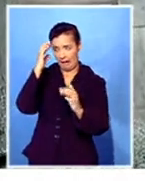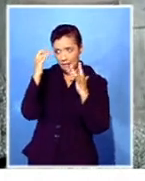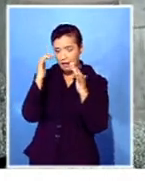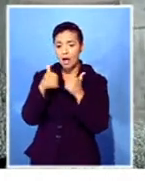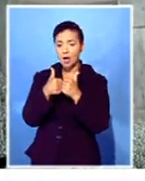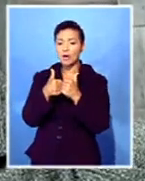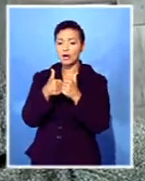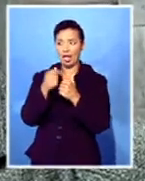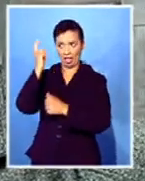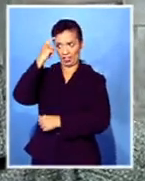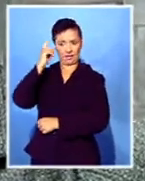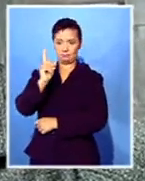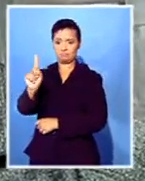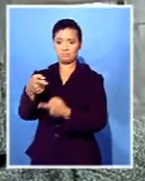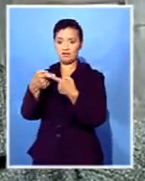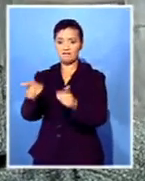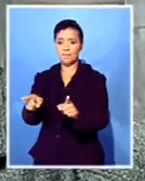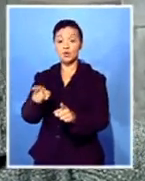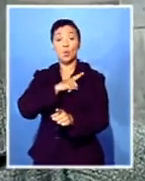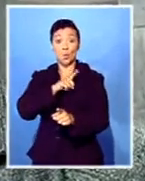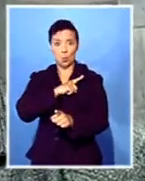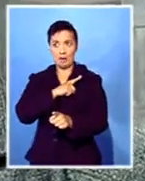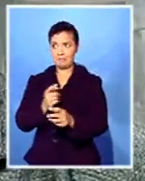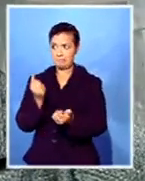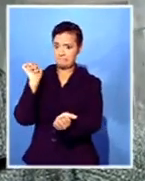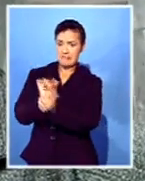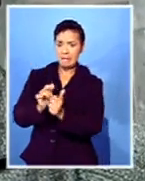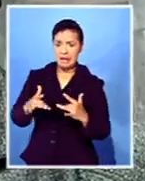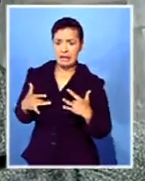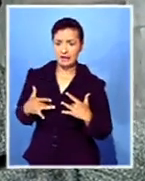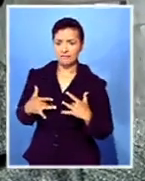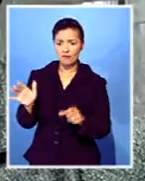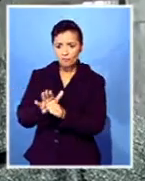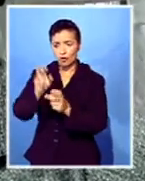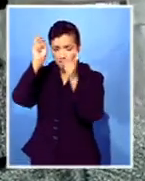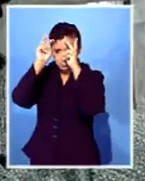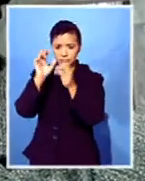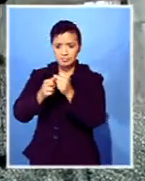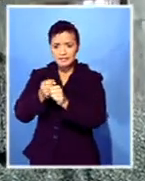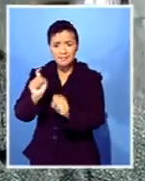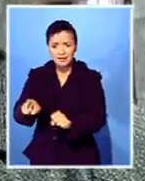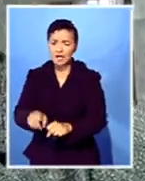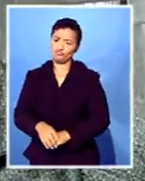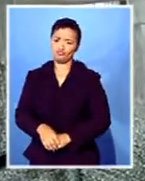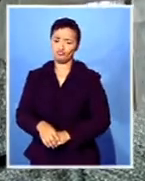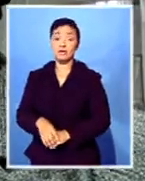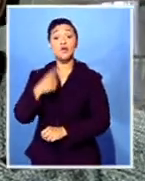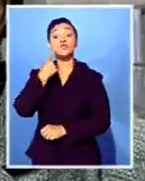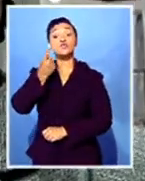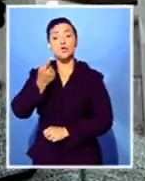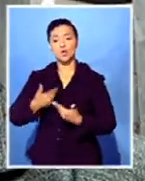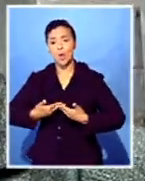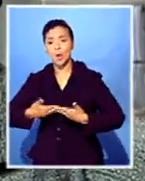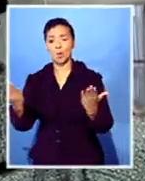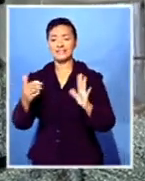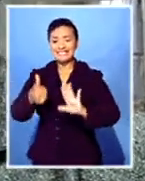that it should not be. As you know, that tomorrow we're launching the gender-based campaign, 16 days against gender-based violence.